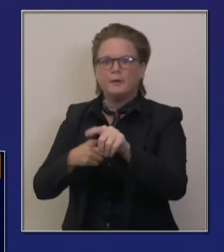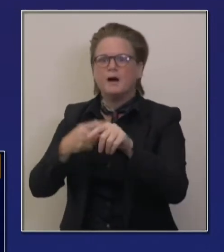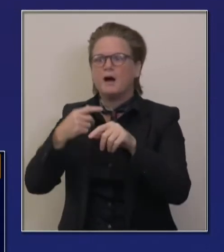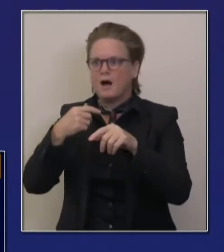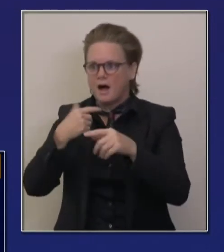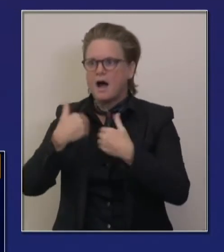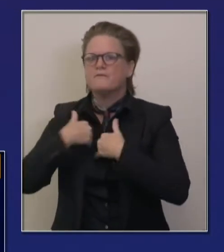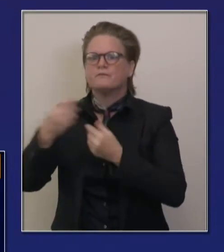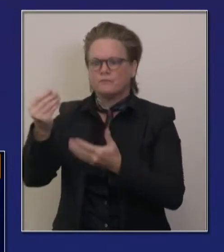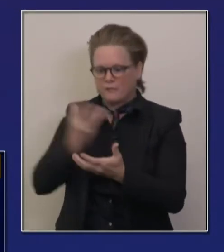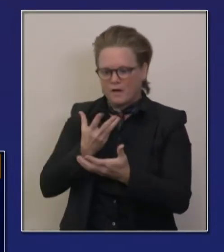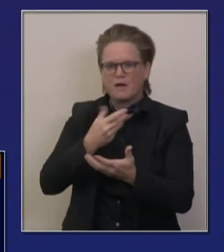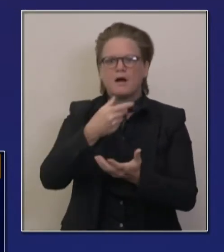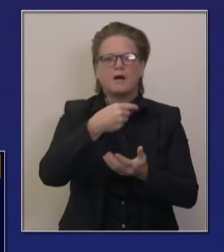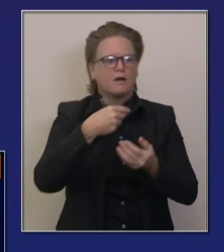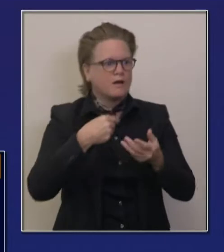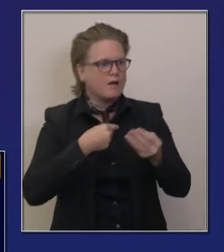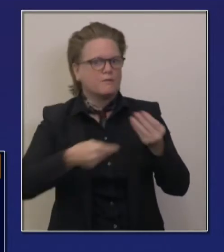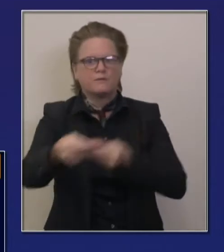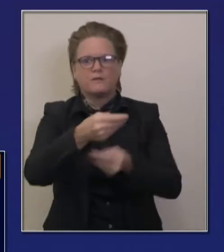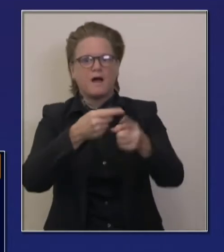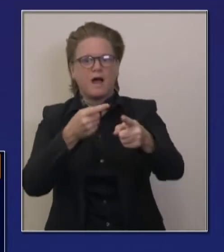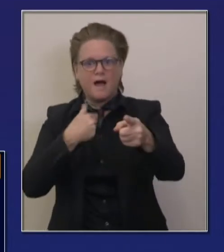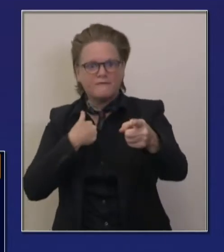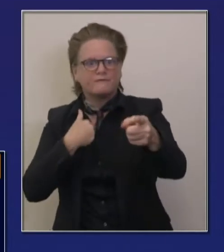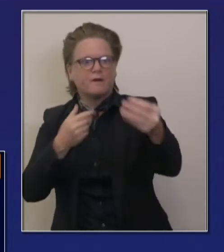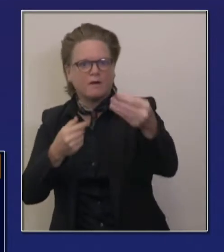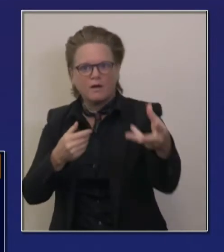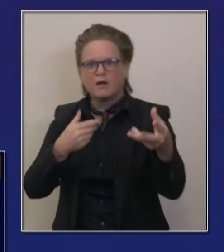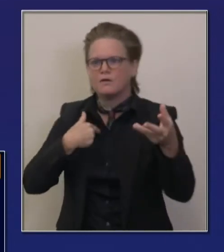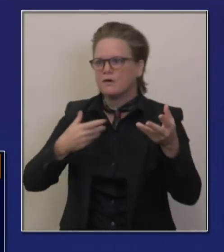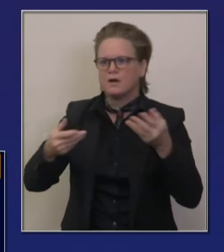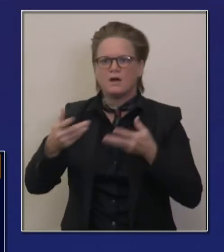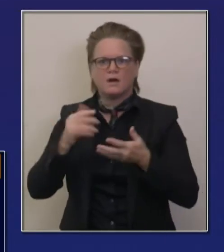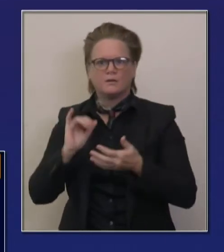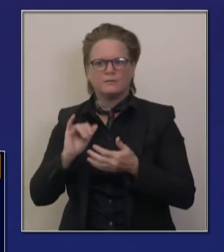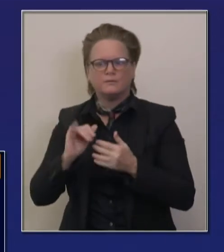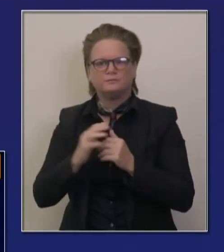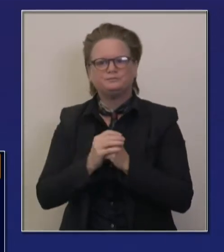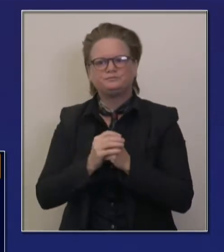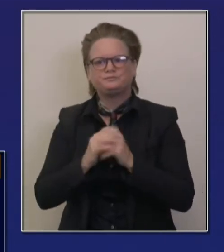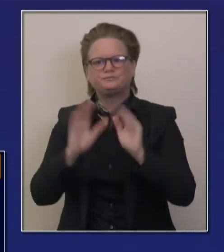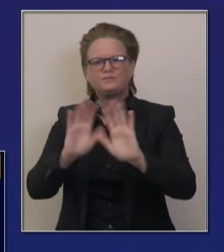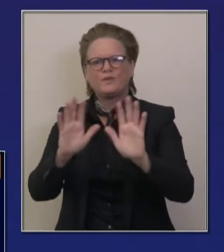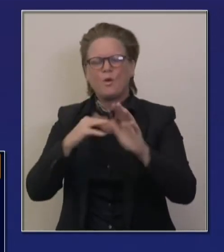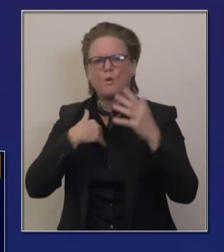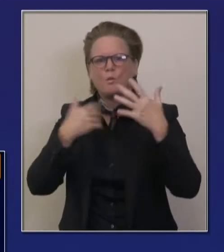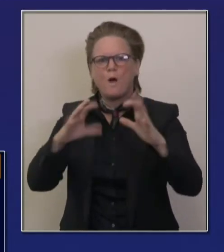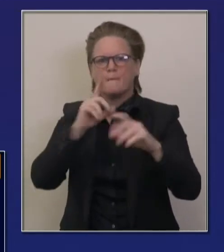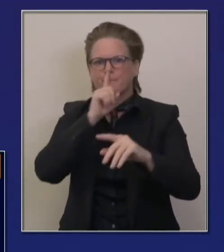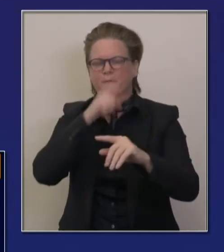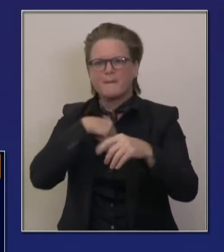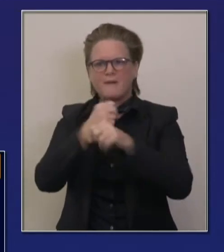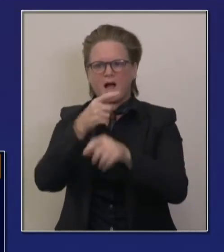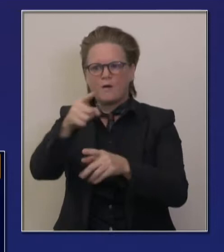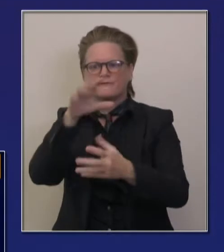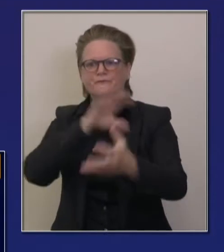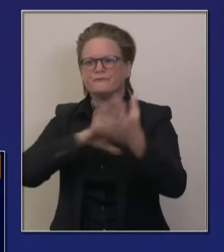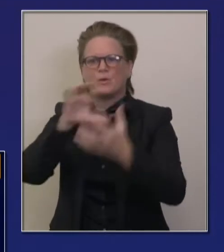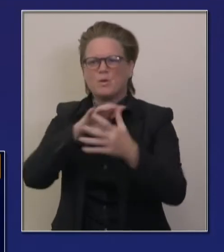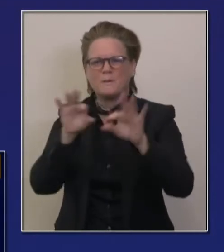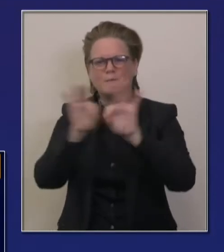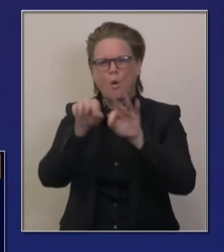come into contact with. If it's confusing, really isn't that confusing. Just encourage you to go to the covid19